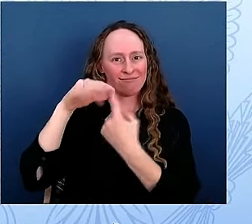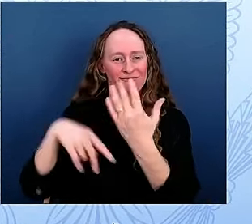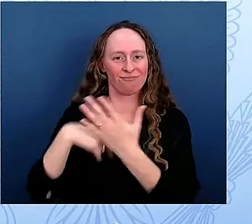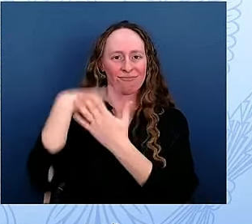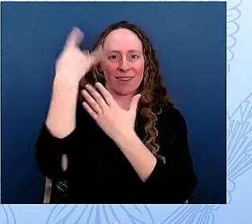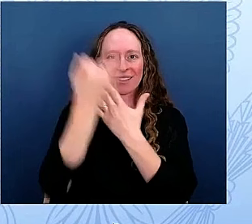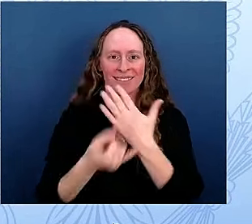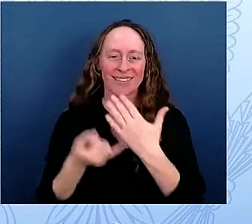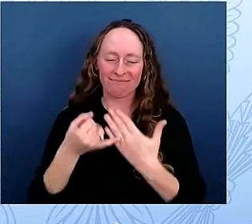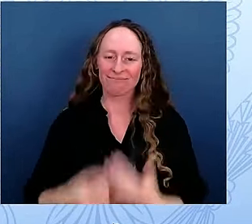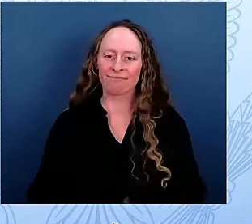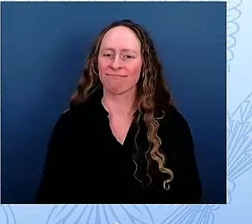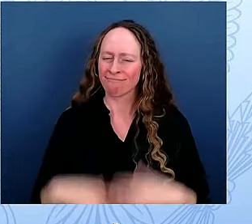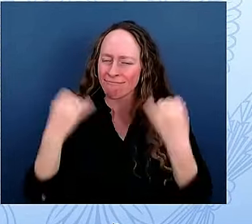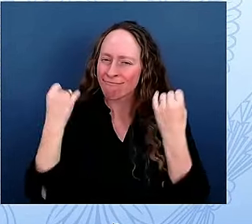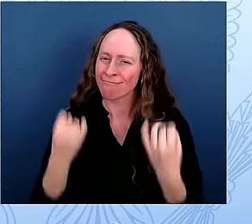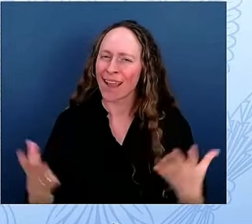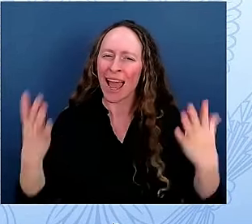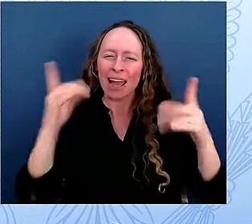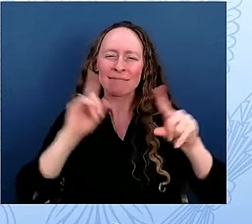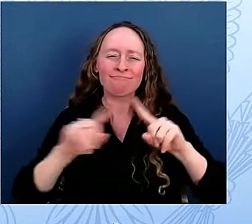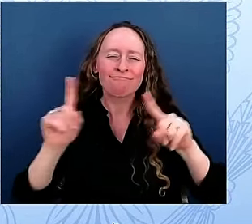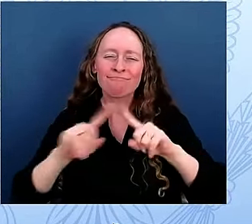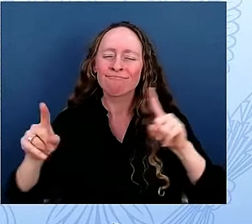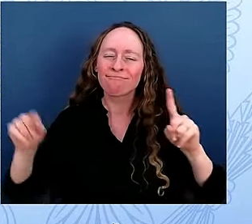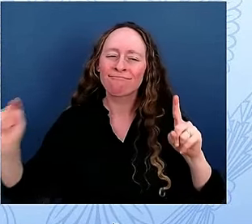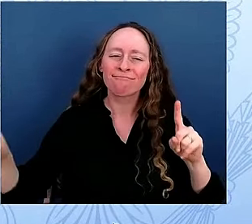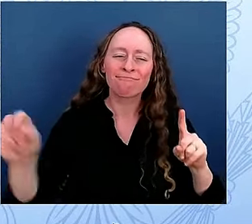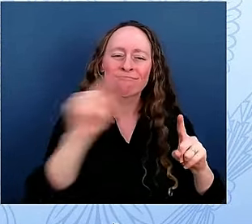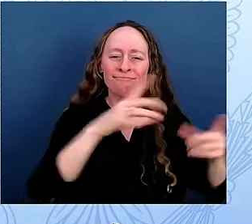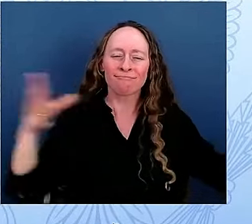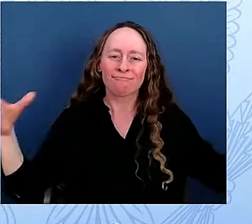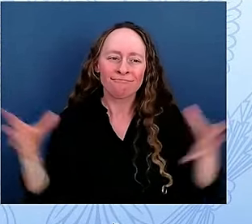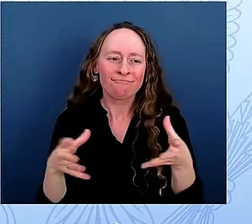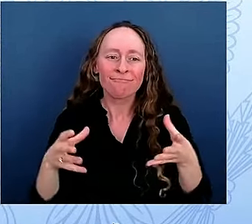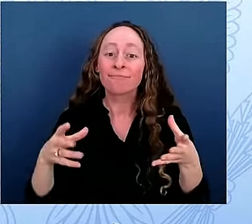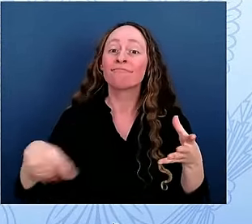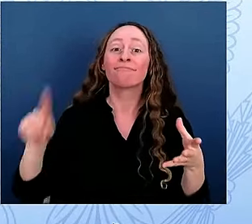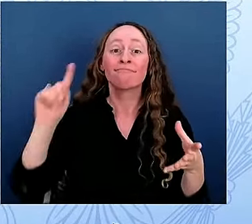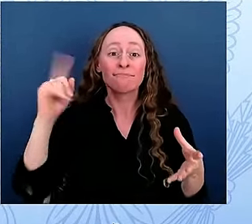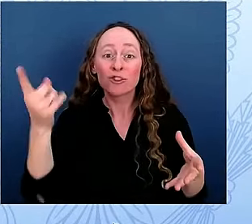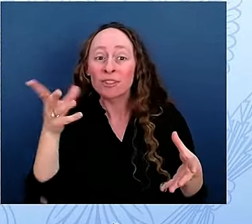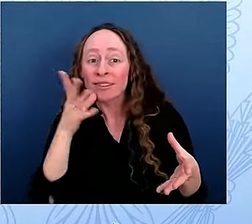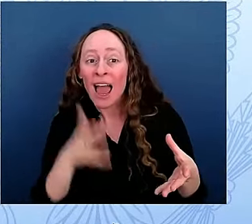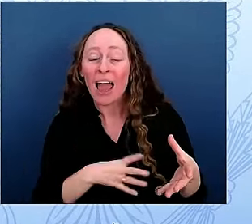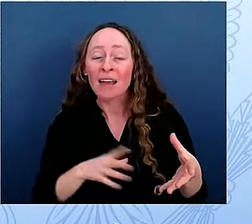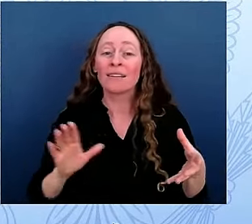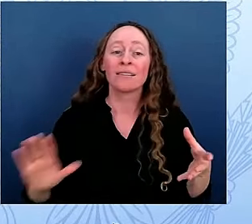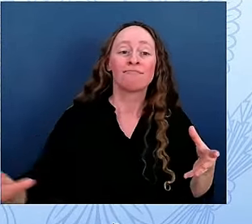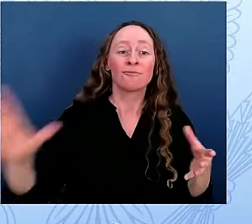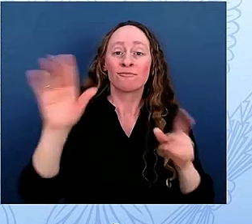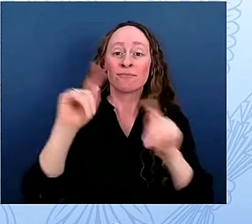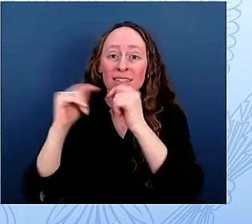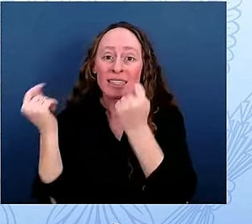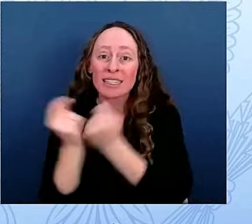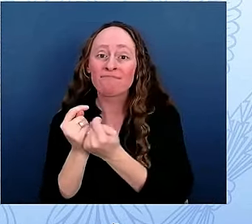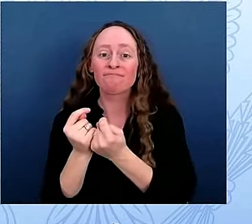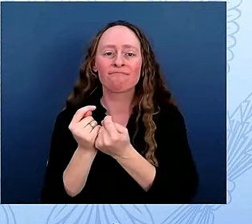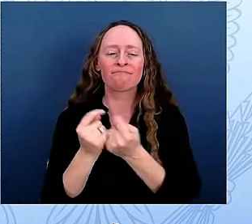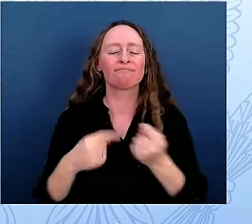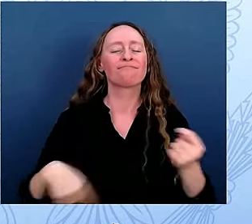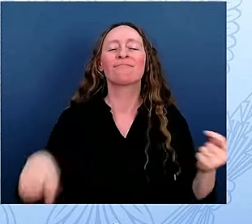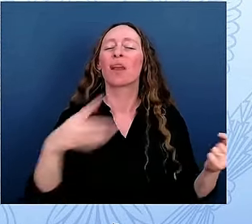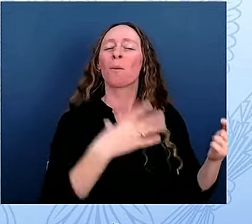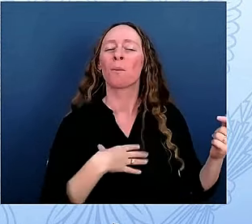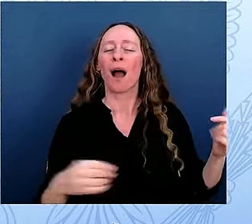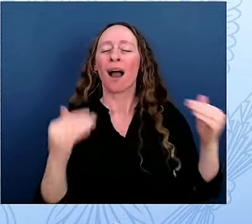a team. The First Lady and her team, the White House curators, the White House Executive